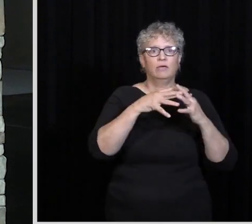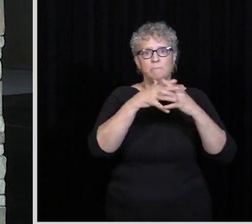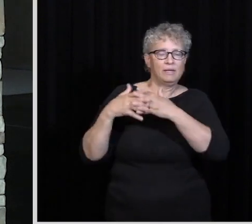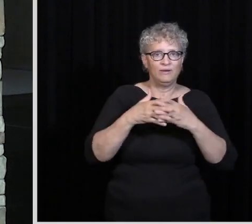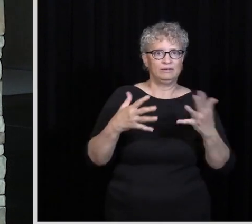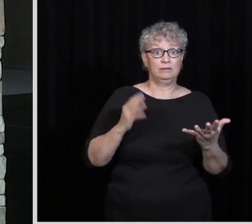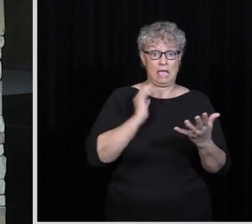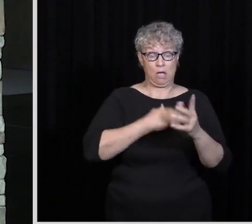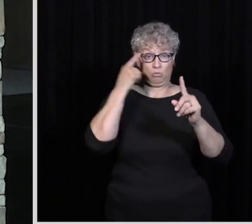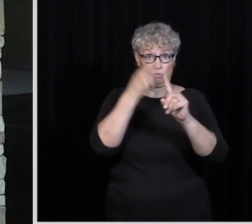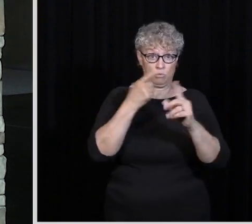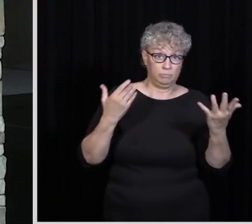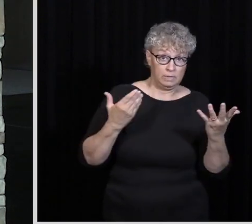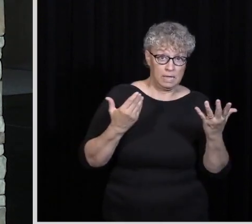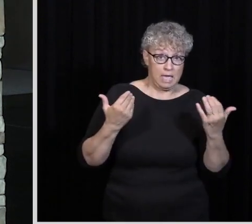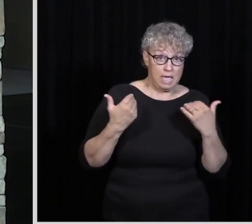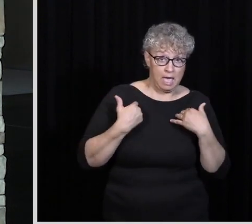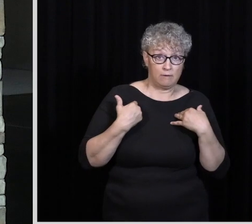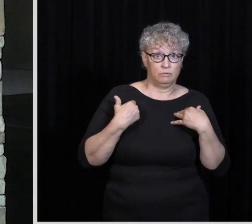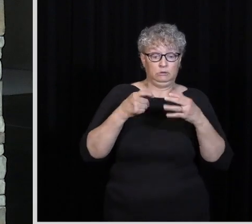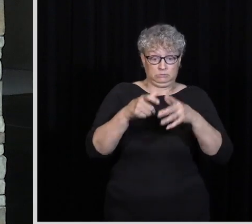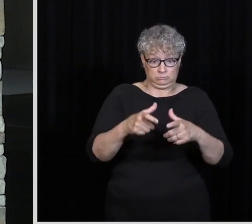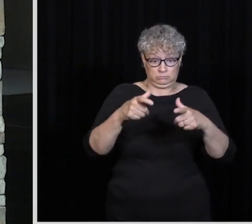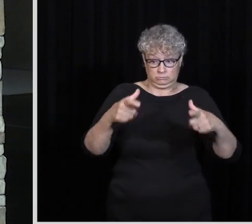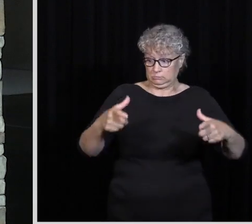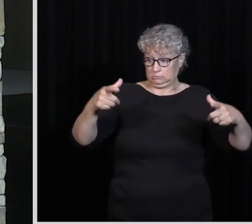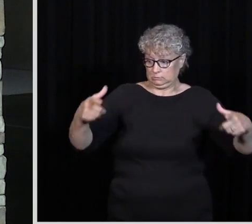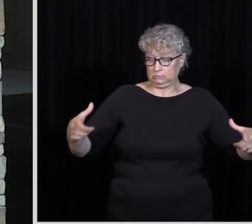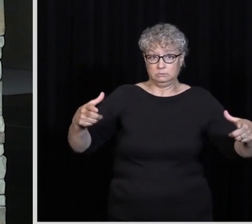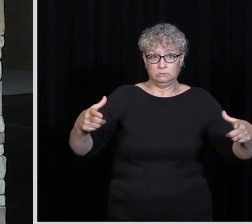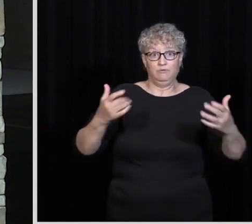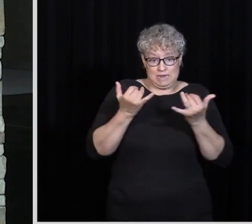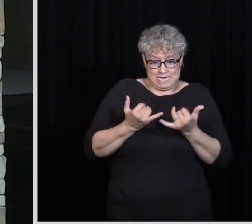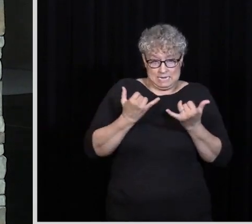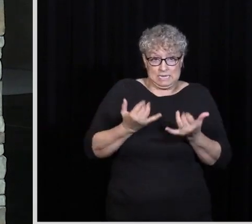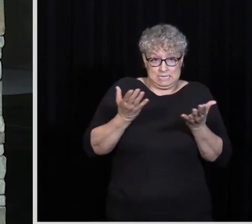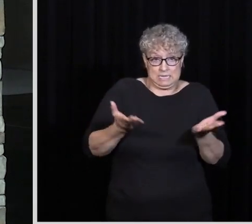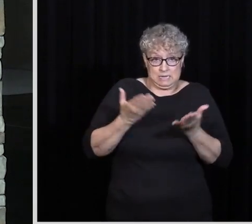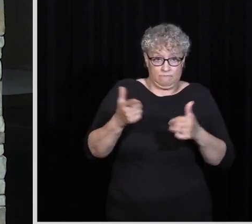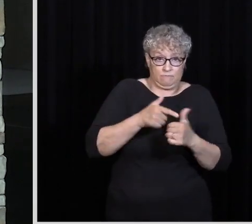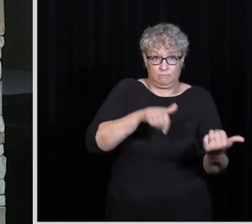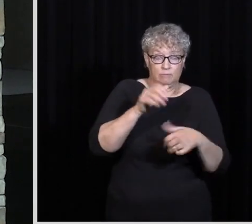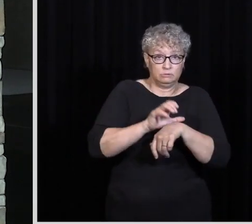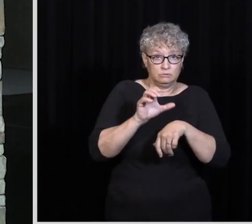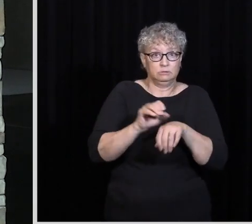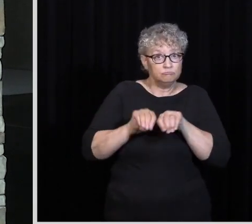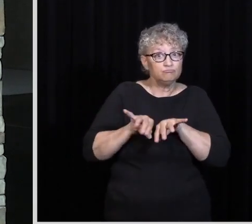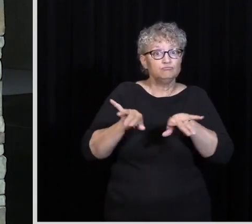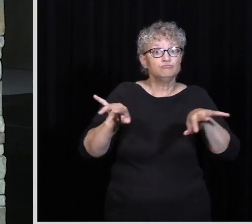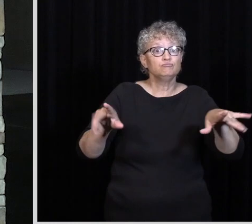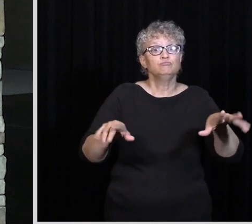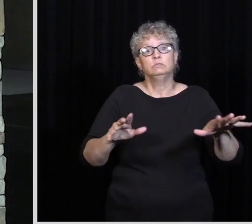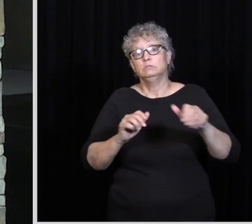So our goal here is to have like these concentric circles that are getting bigger and bigger from right here at the First Baptist Church to the uttermost